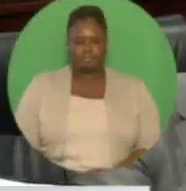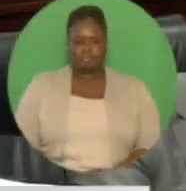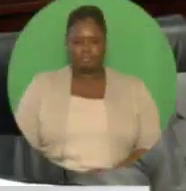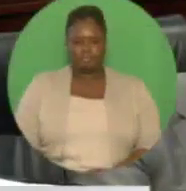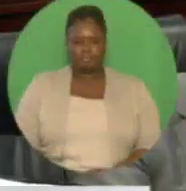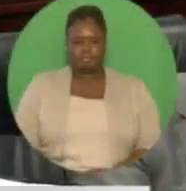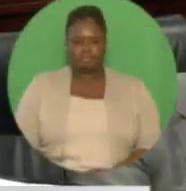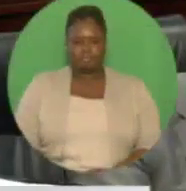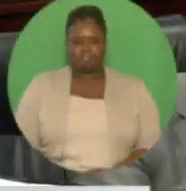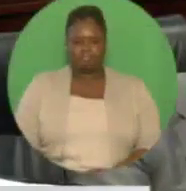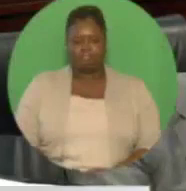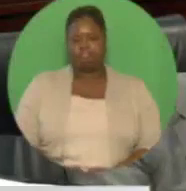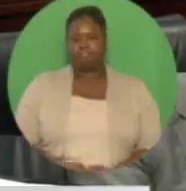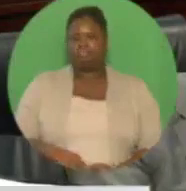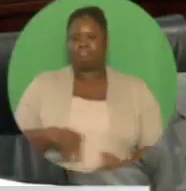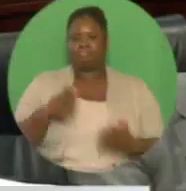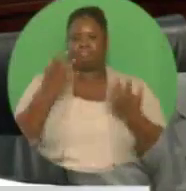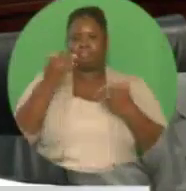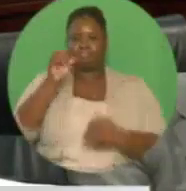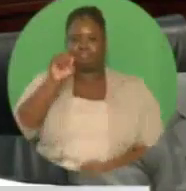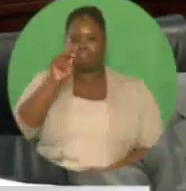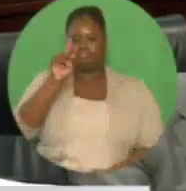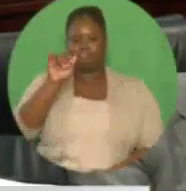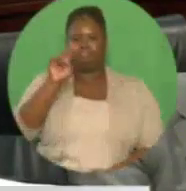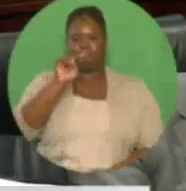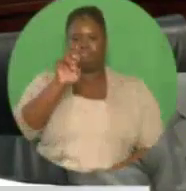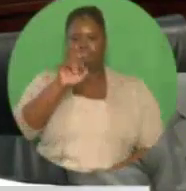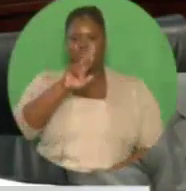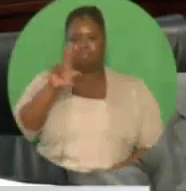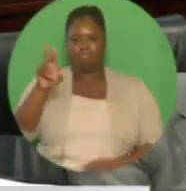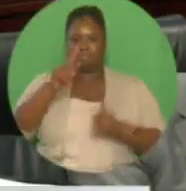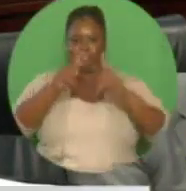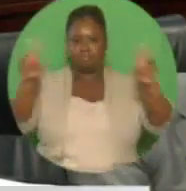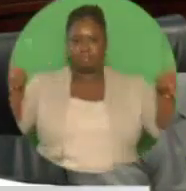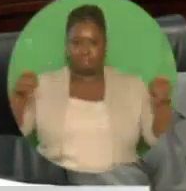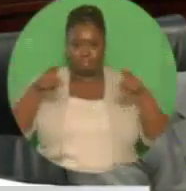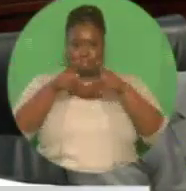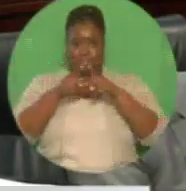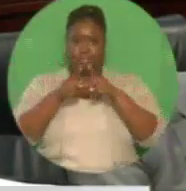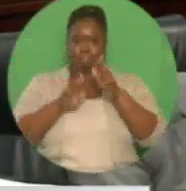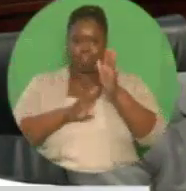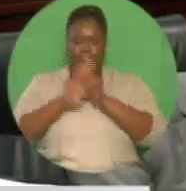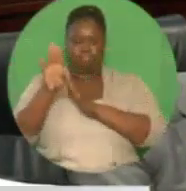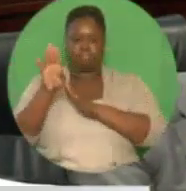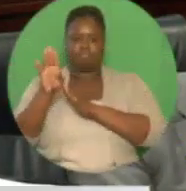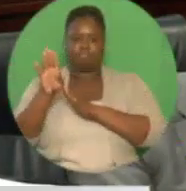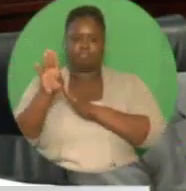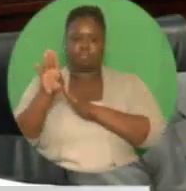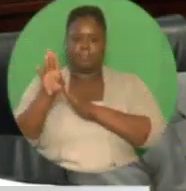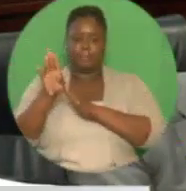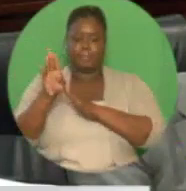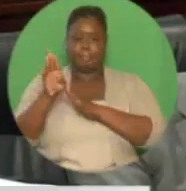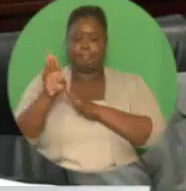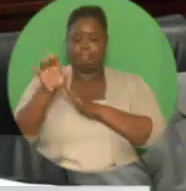Skinner Park redevelopment. We are also restoring and upgrading Skinner Park as a host for sporting,